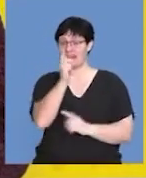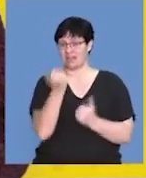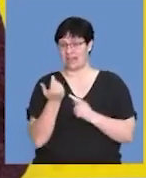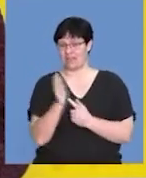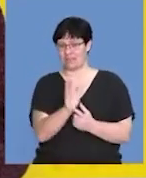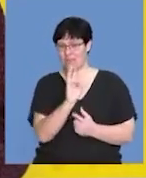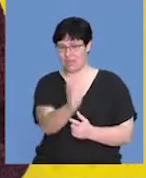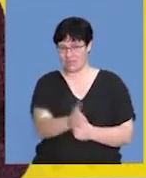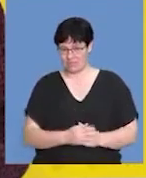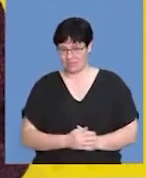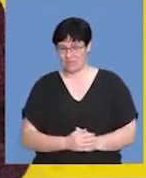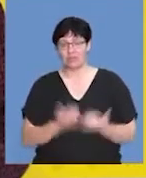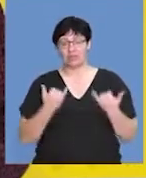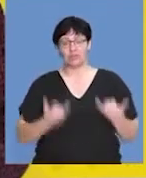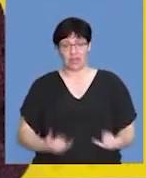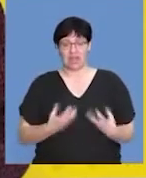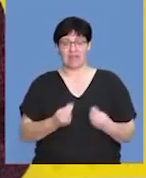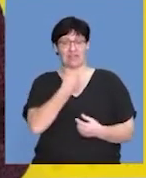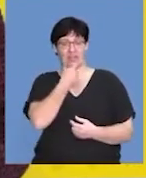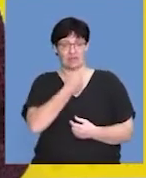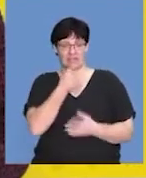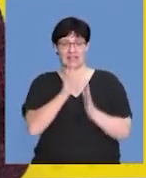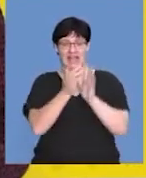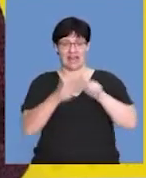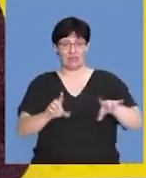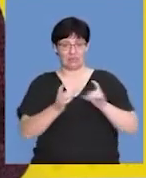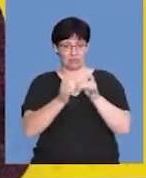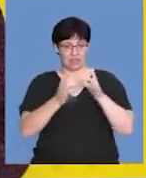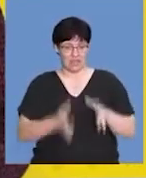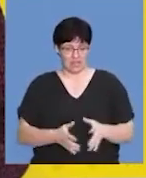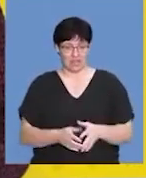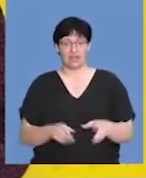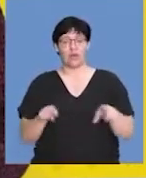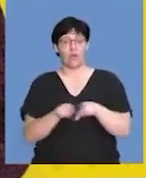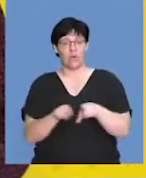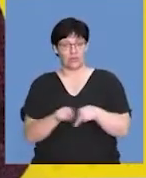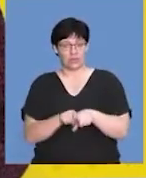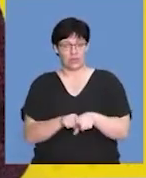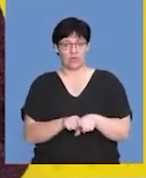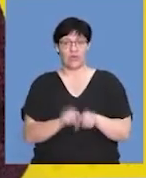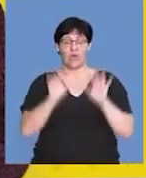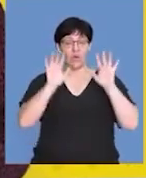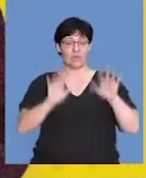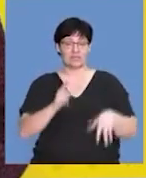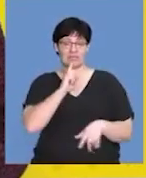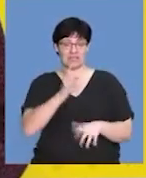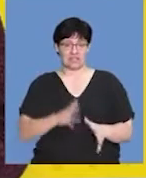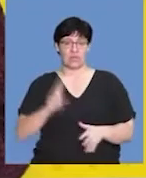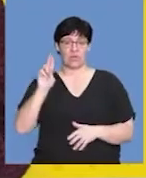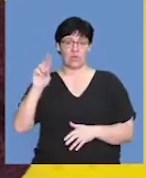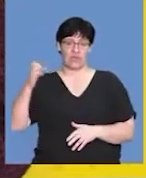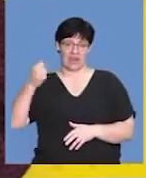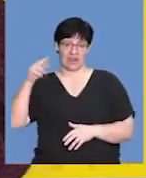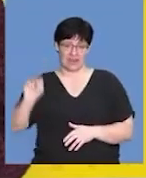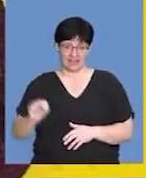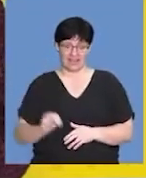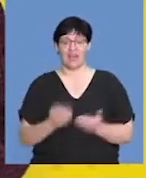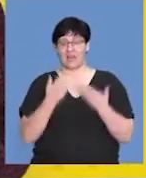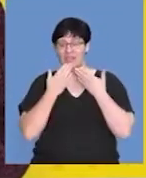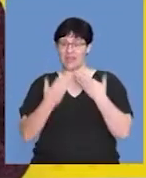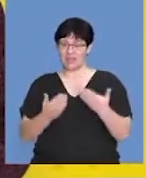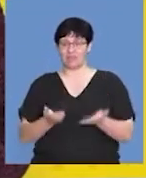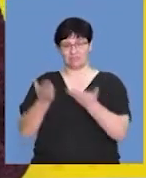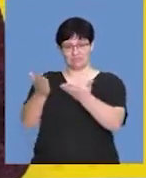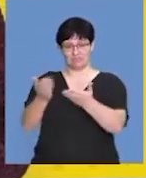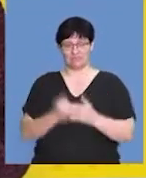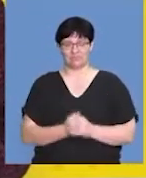in the show. Today I've got Nicolene, our sign language interpreter as well as our awesome teacher, Yugen. Thank you so much guys